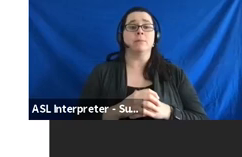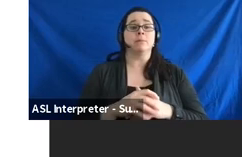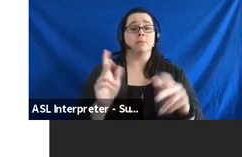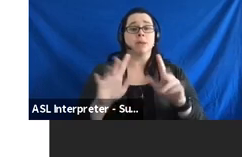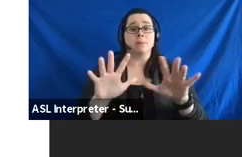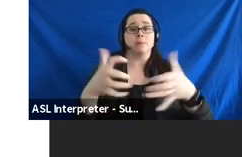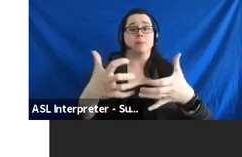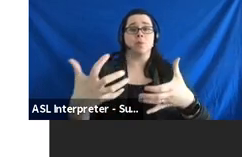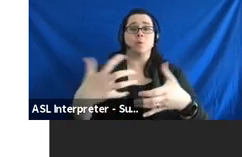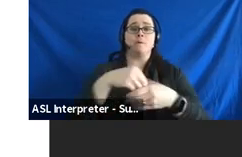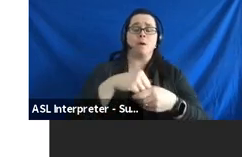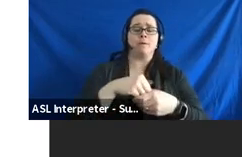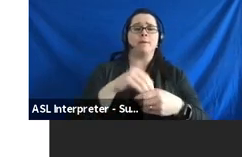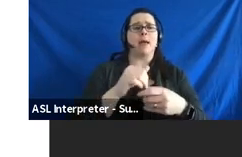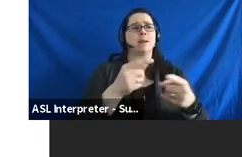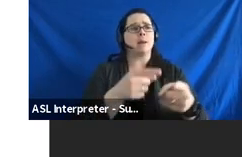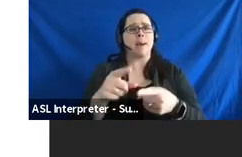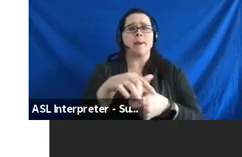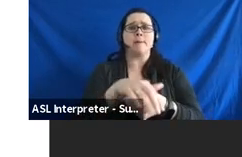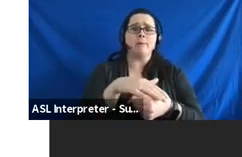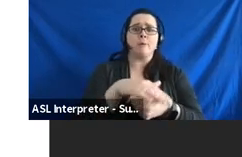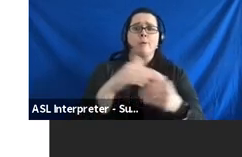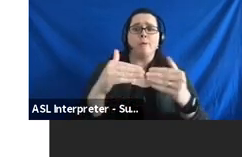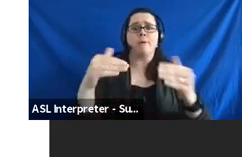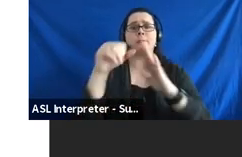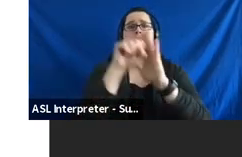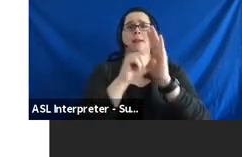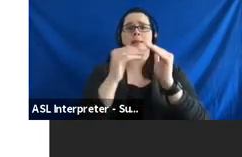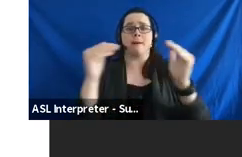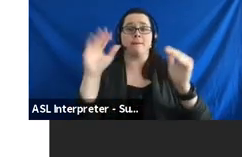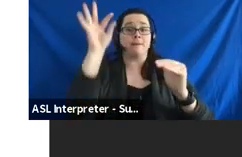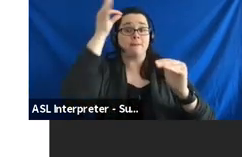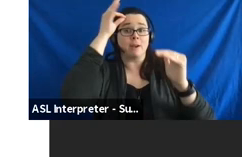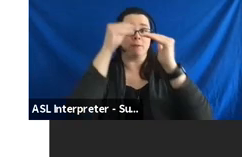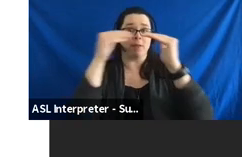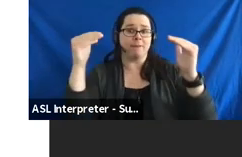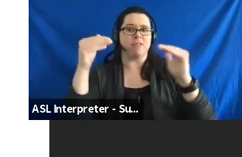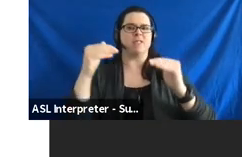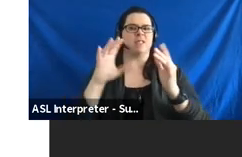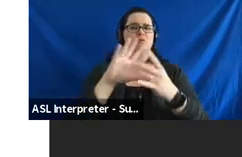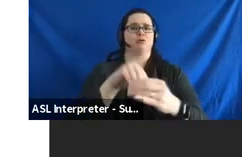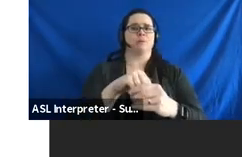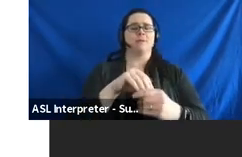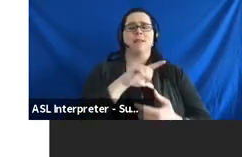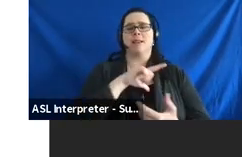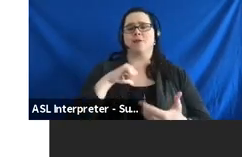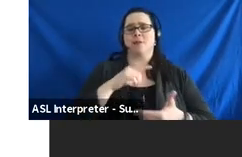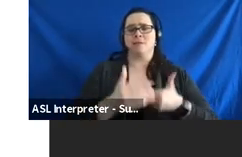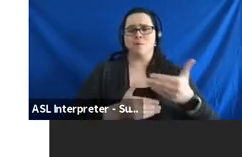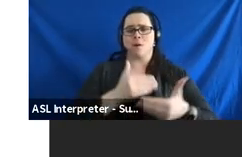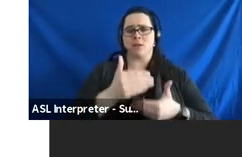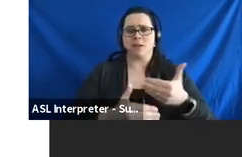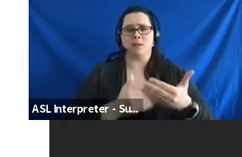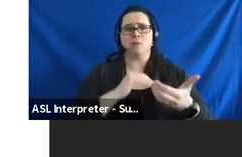are involved with things that happen at the state and federal legislative process. And so,